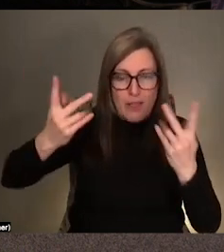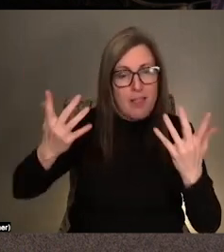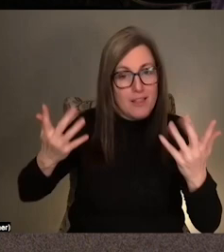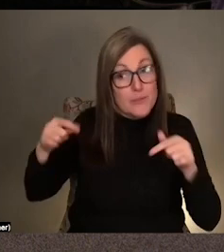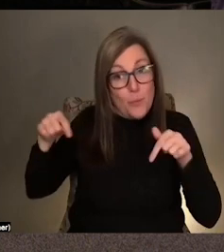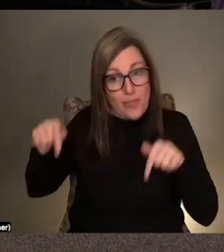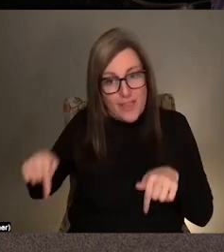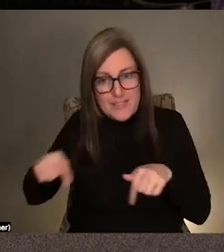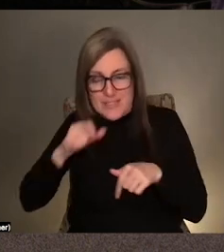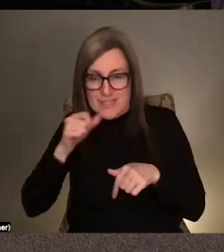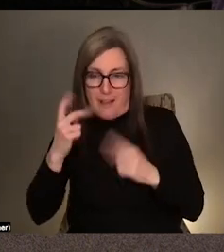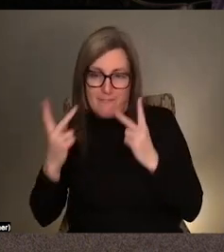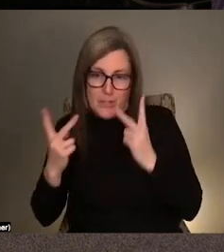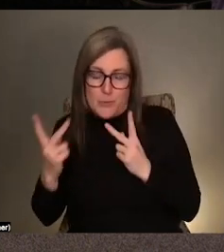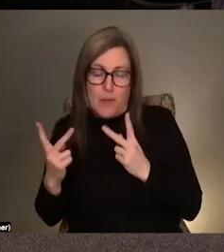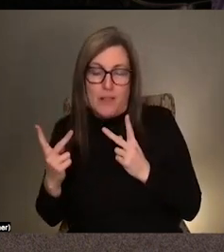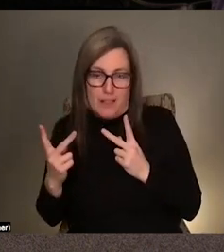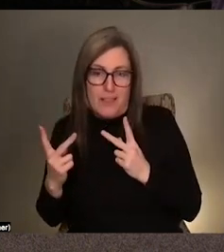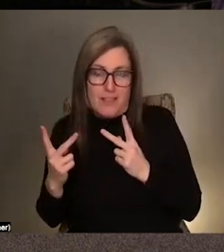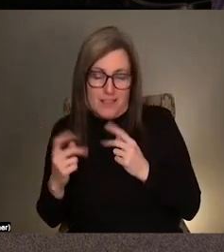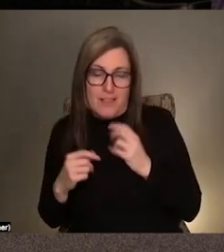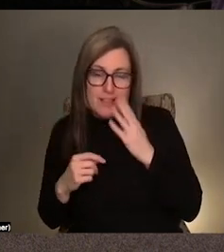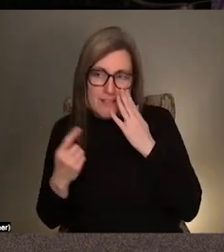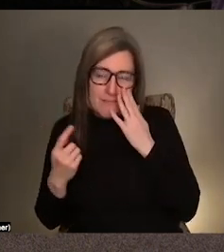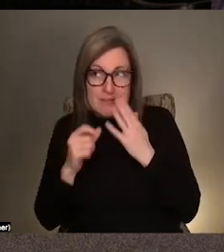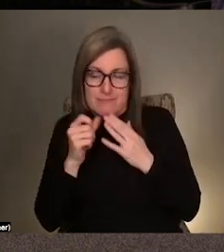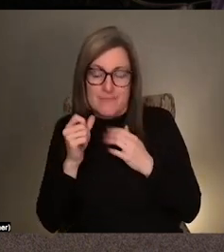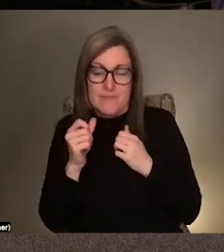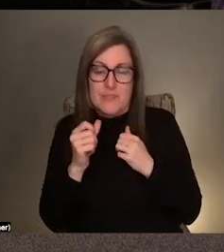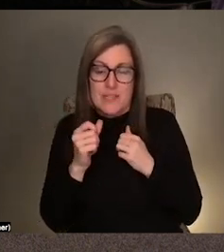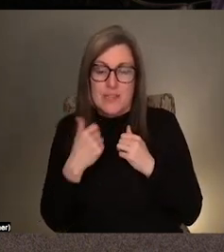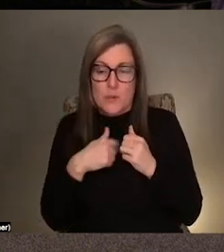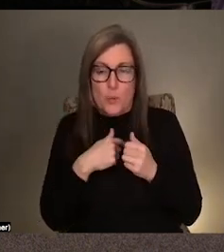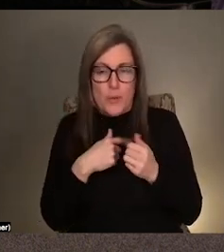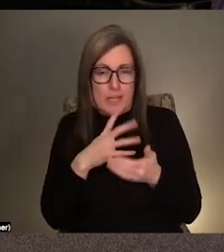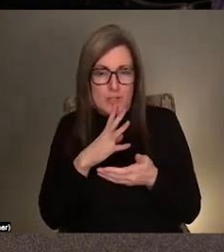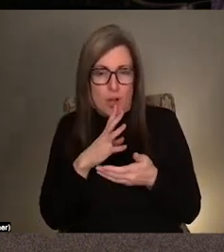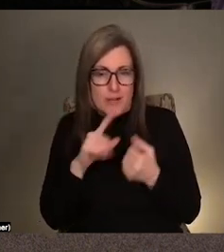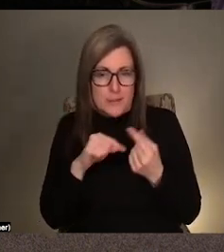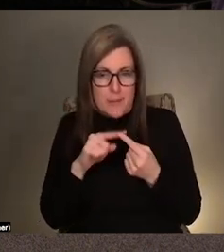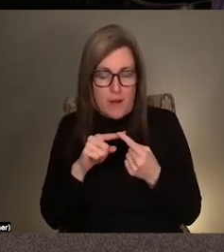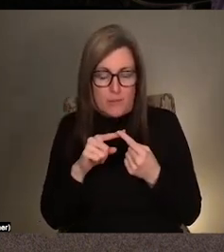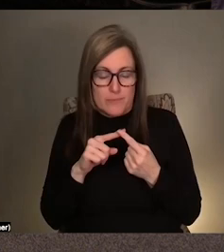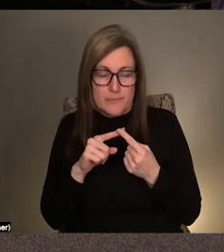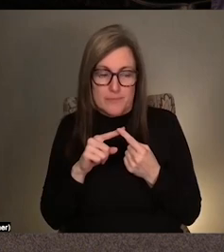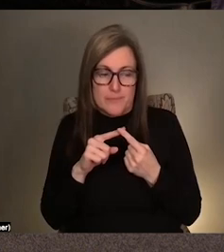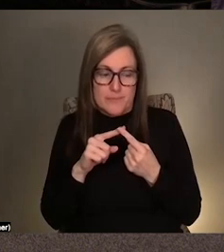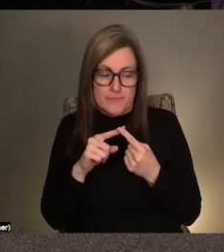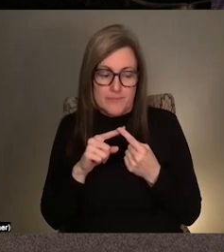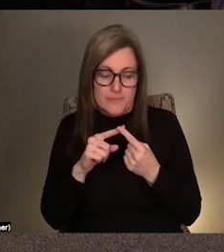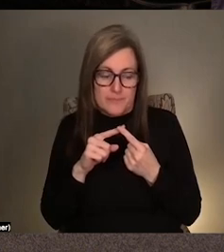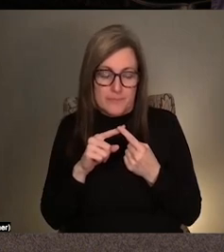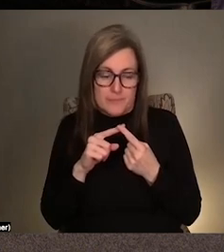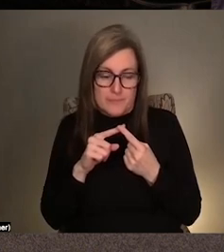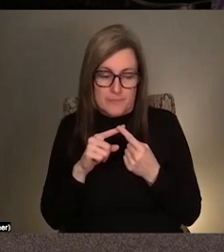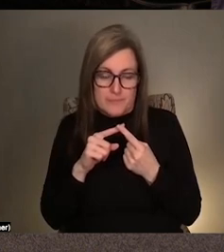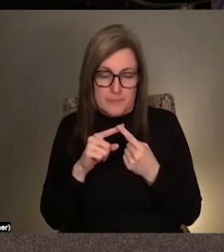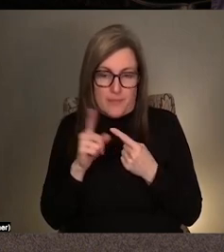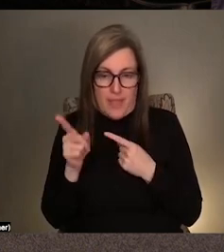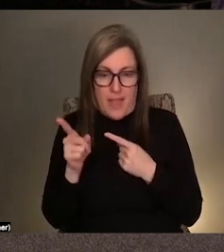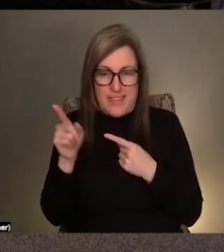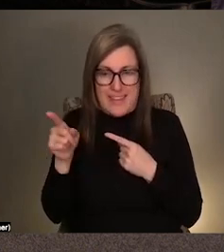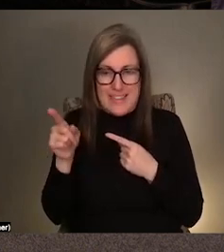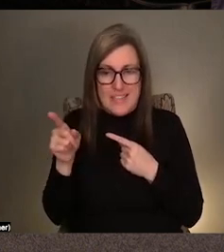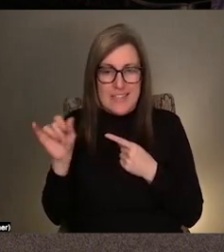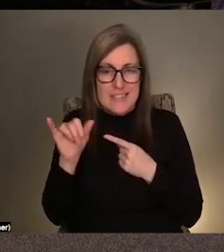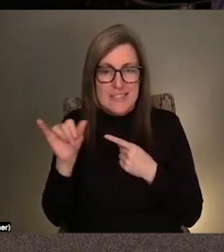experiencing. And it reminds me of we're talking a little bit about who kind of who was getting at that. And in some ways, the show reminds me of people